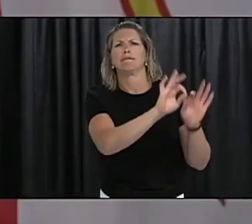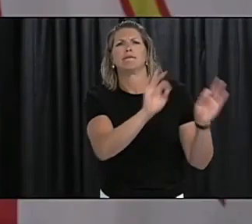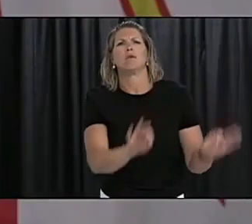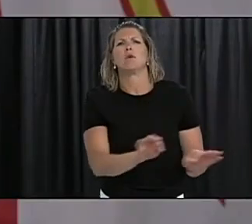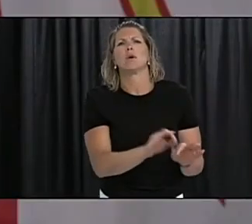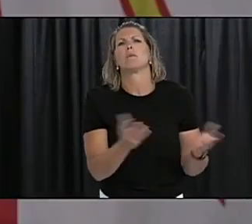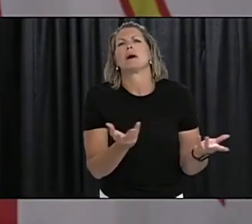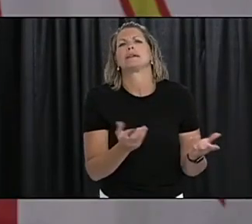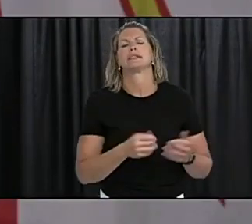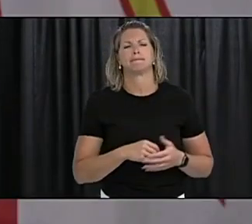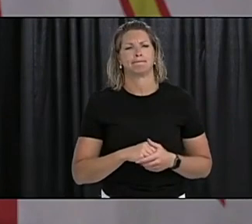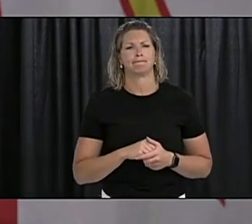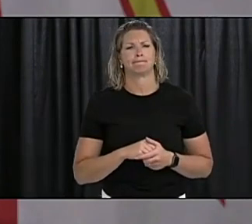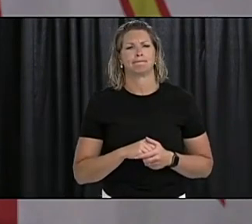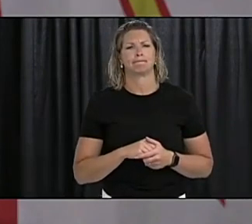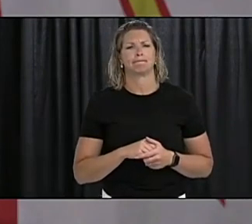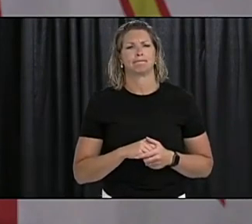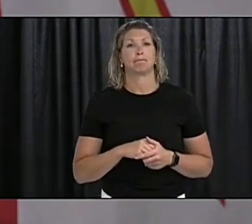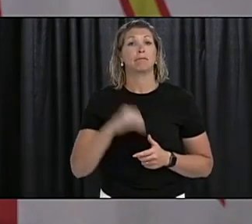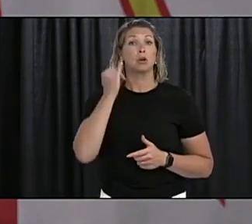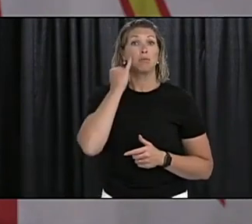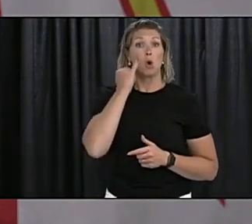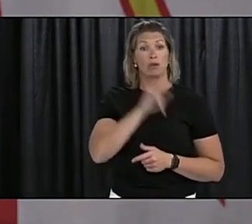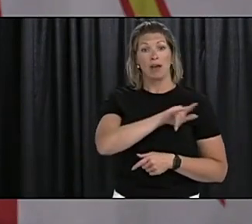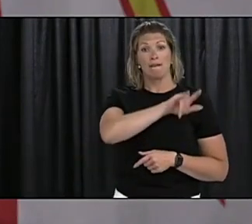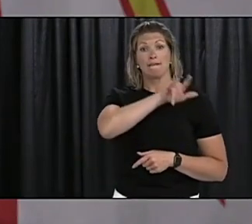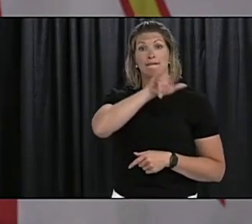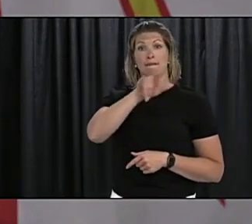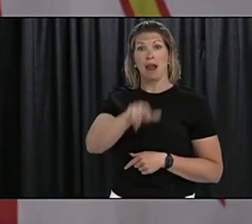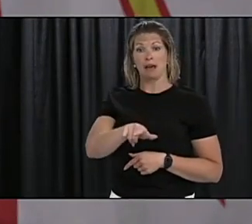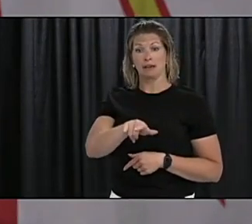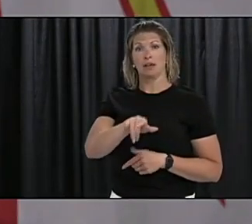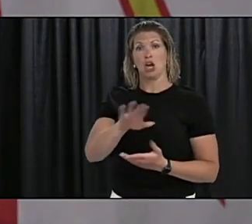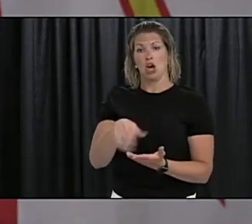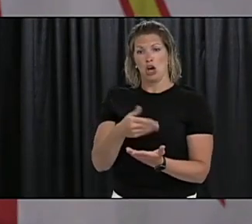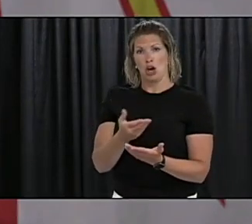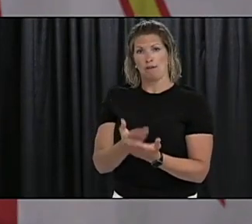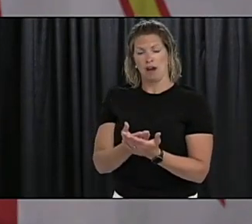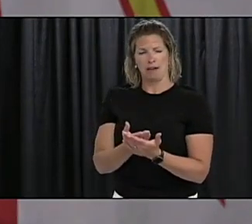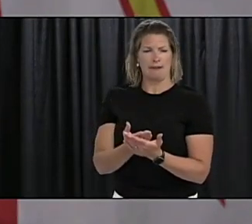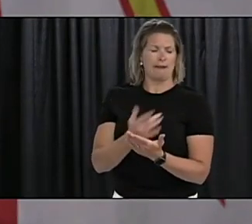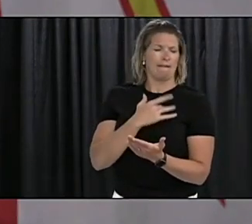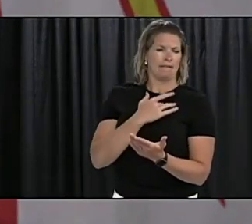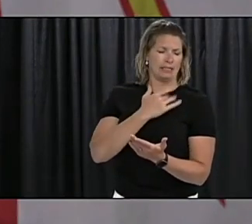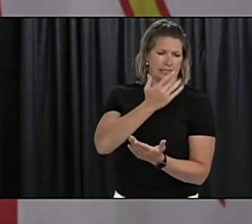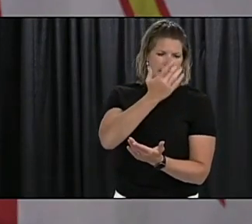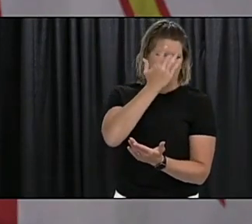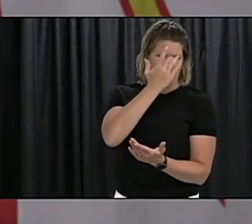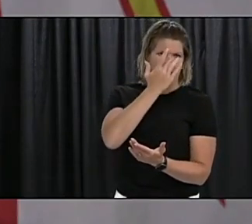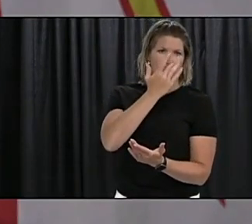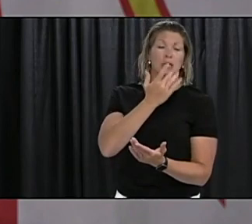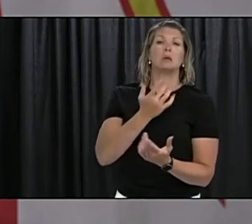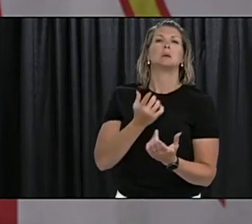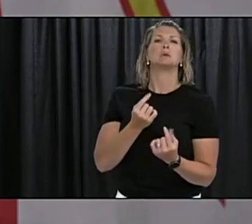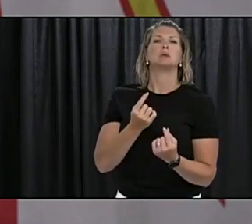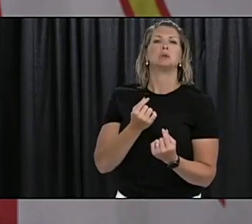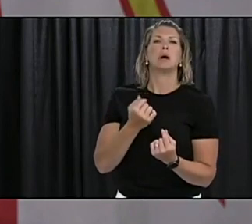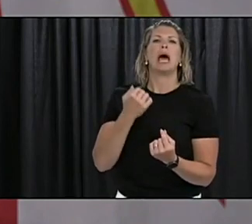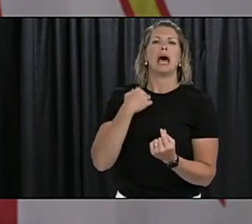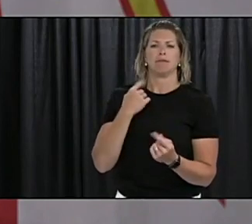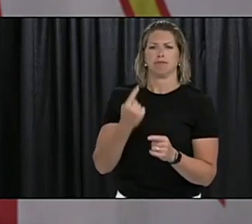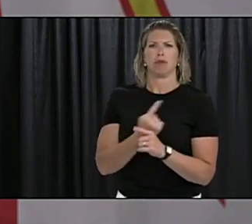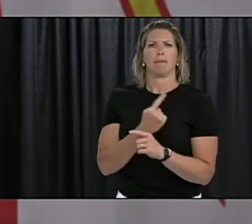if indeed someone was on a flight and felt to be infectious while they're on a flight there is a notification process for that